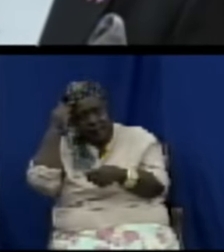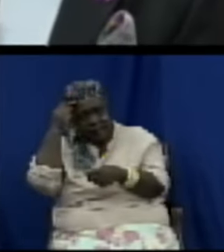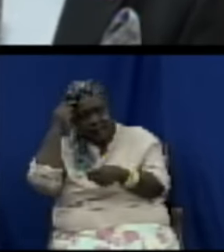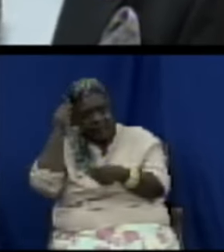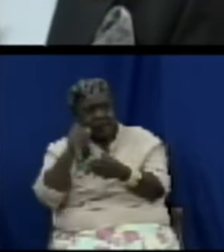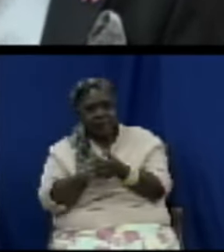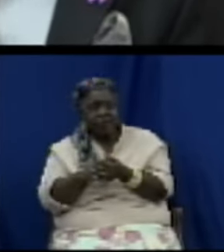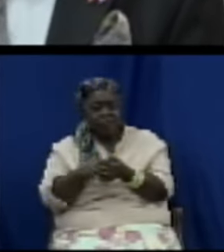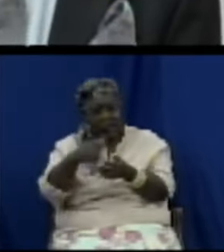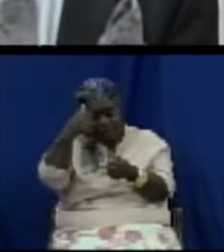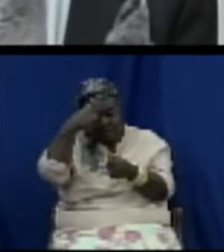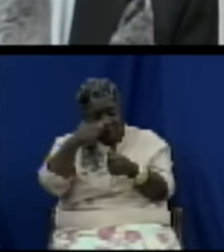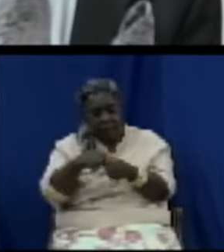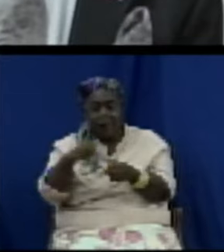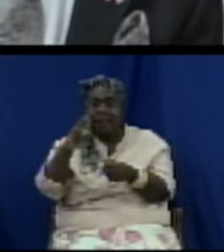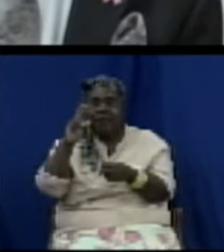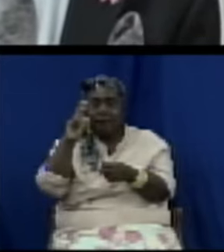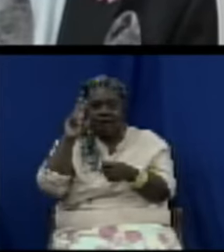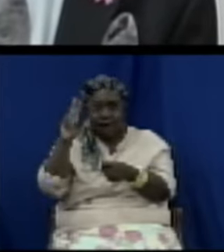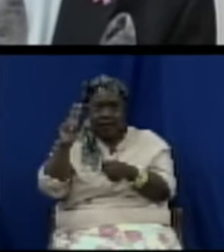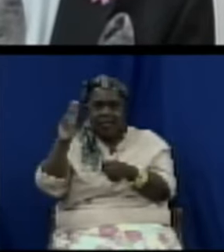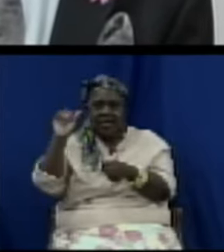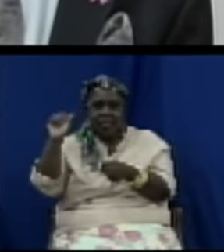and we going to come after them